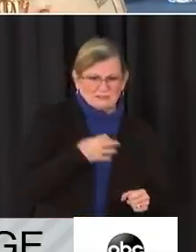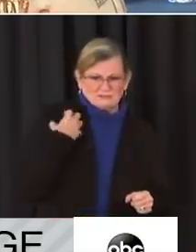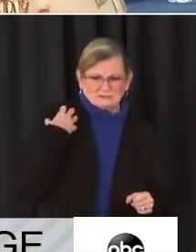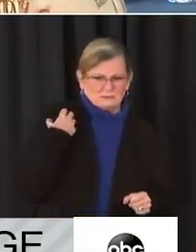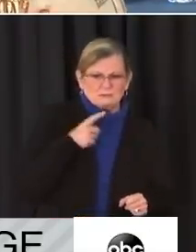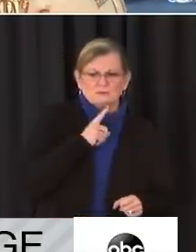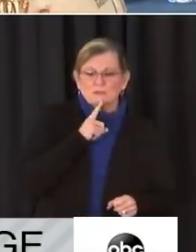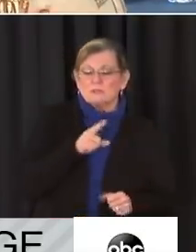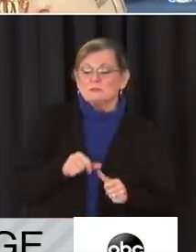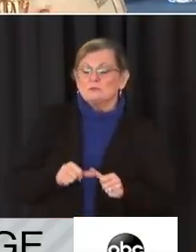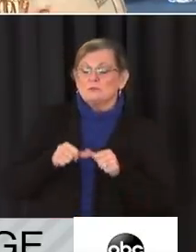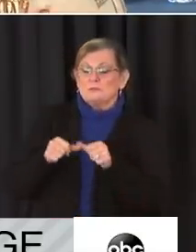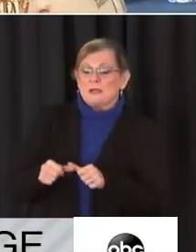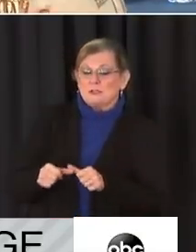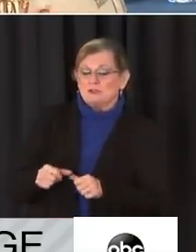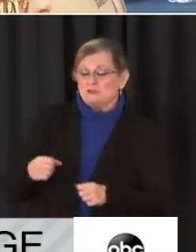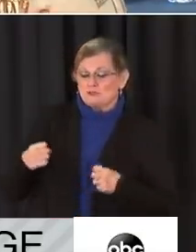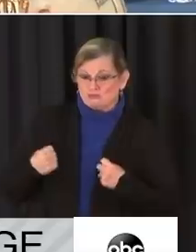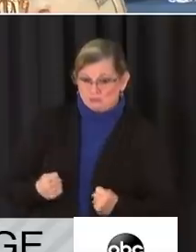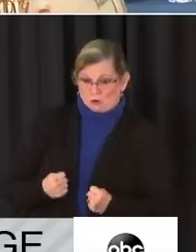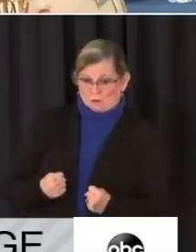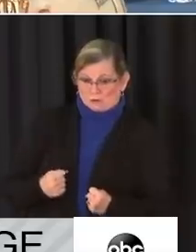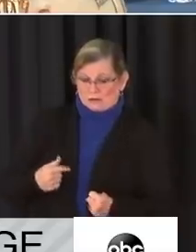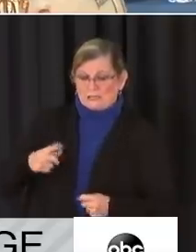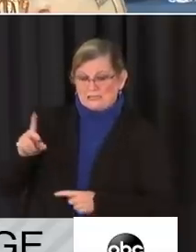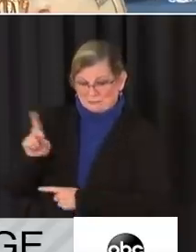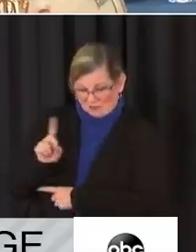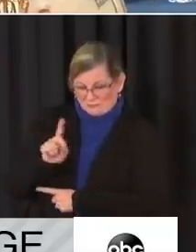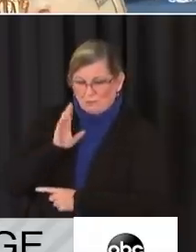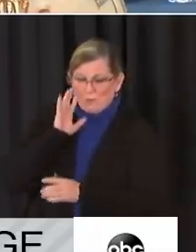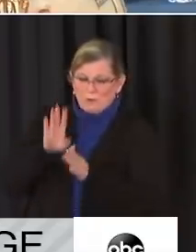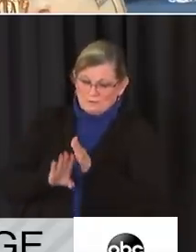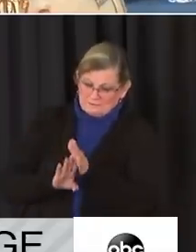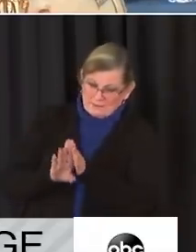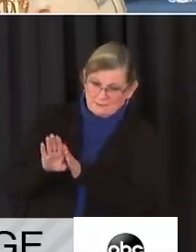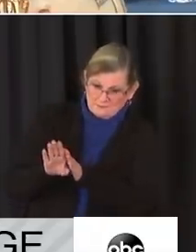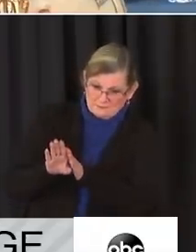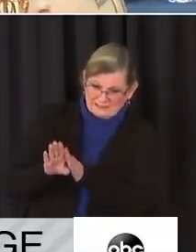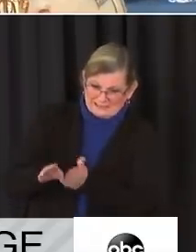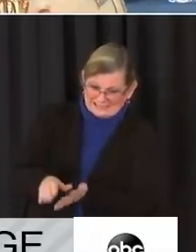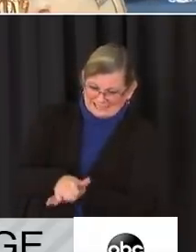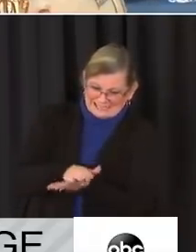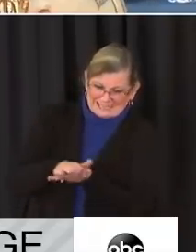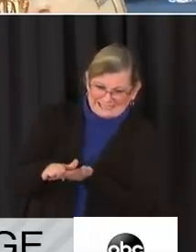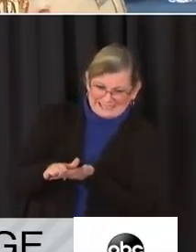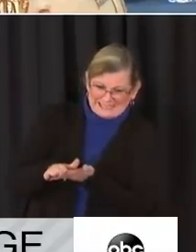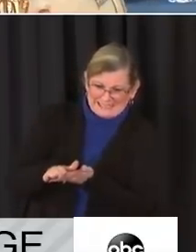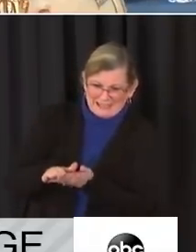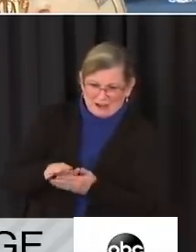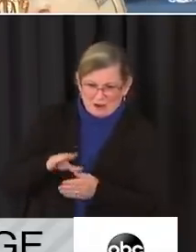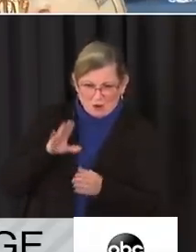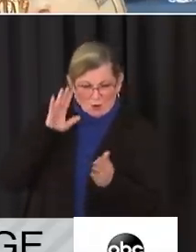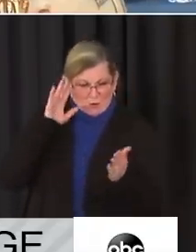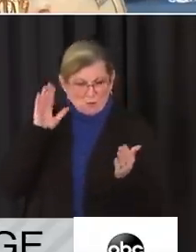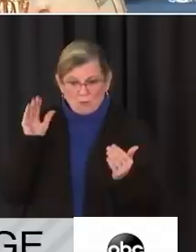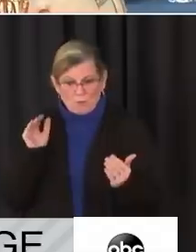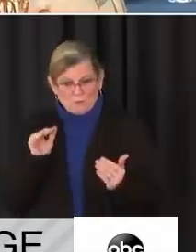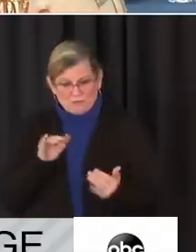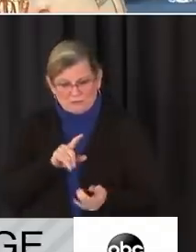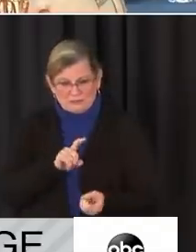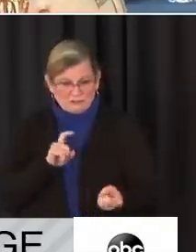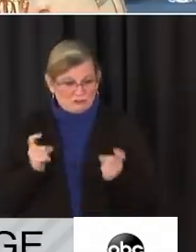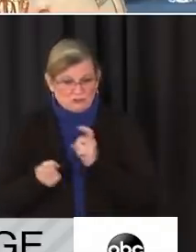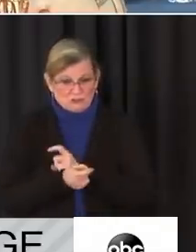United States remains strong. Our democracy is prevailing, decency is prevailing, and hope and